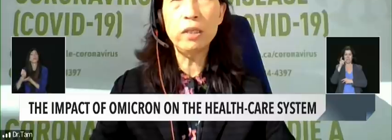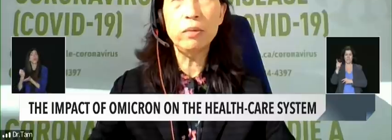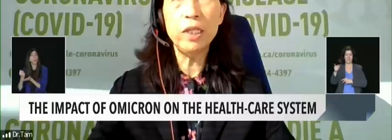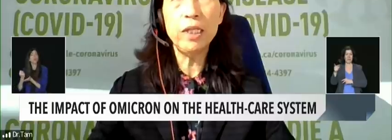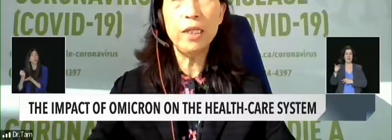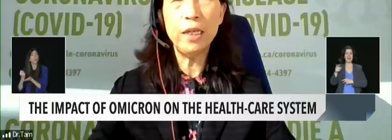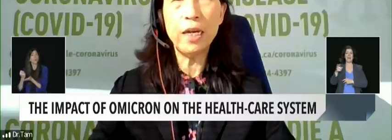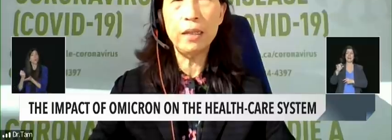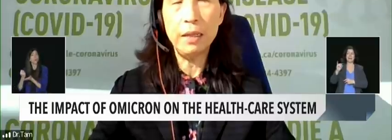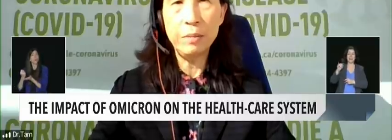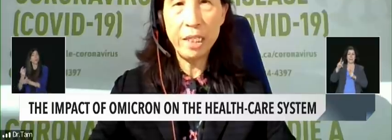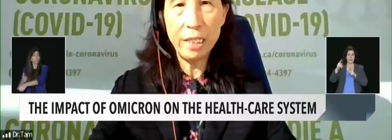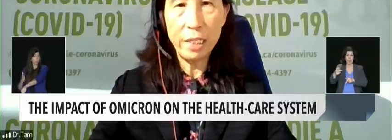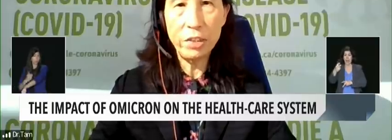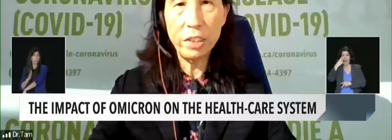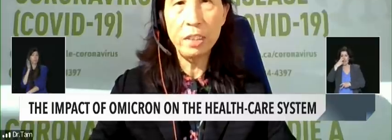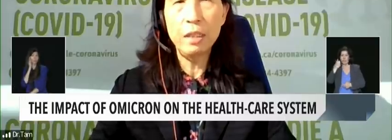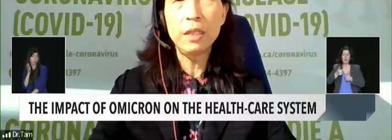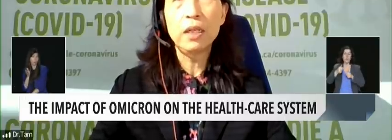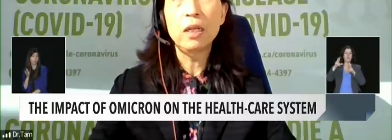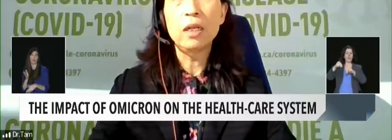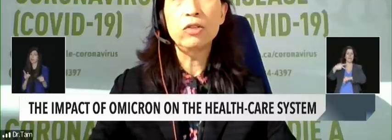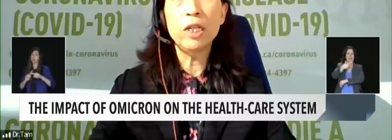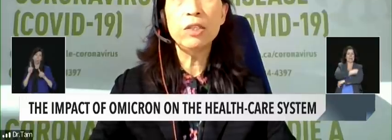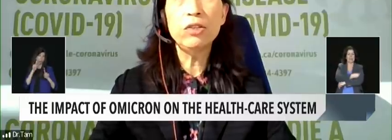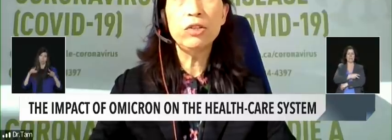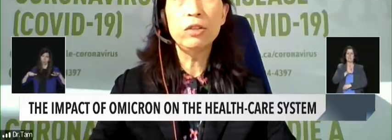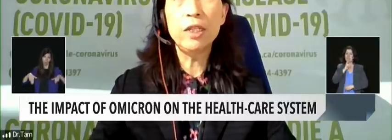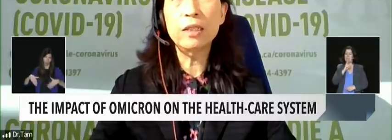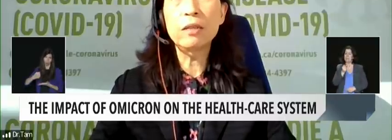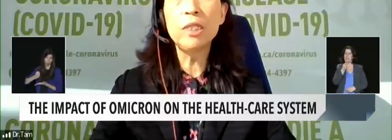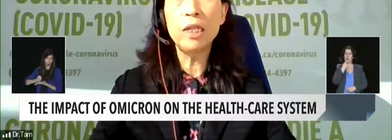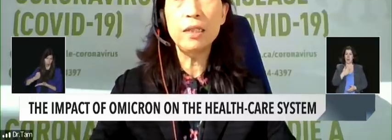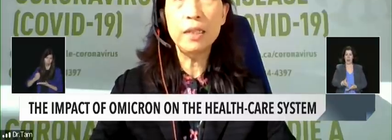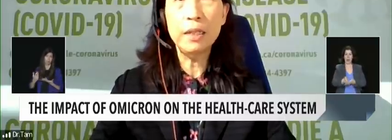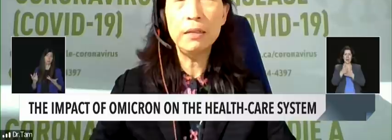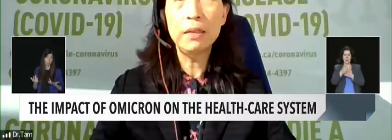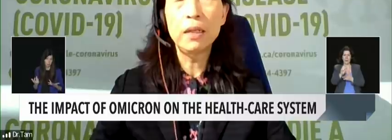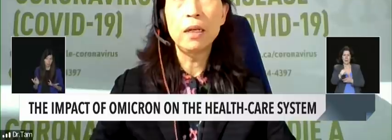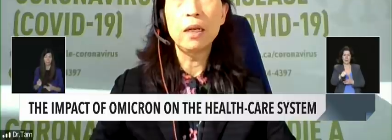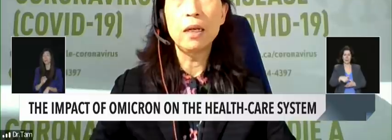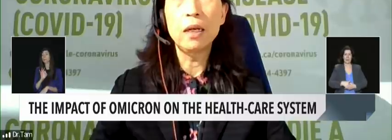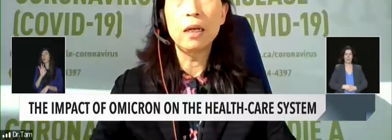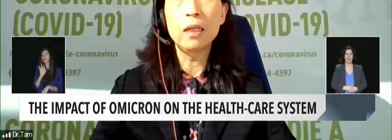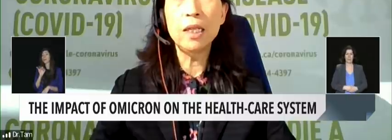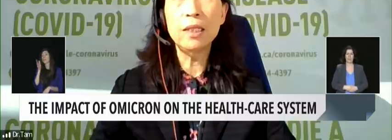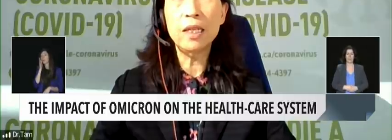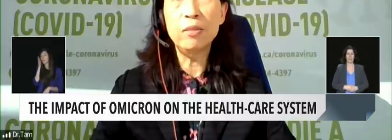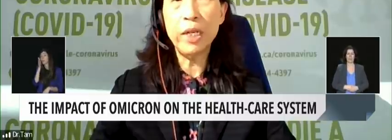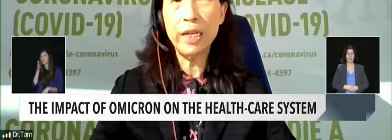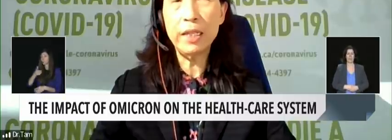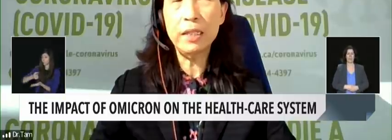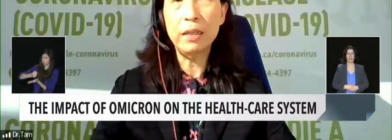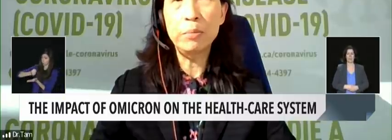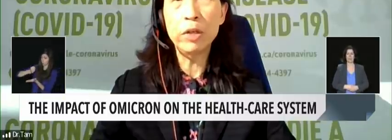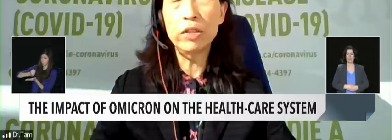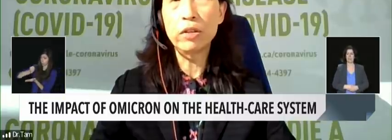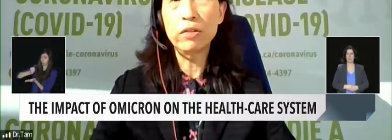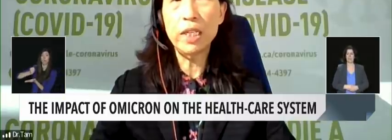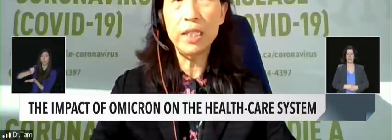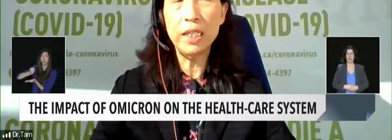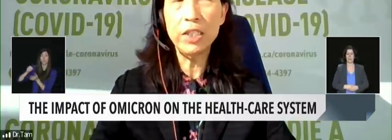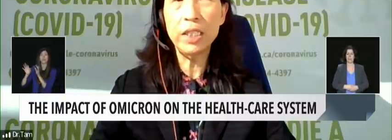Once we get a medication, trying to get some data on its impact,